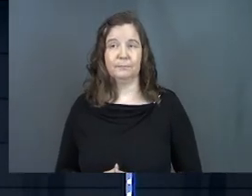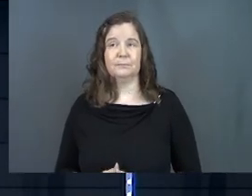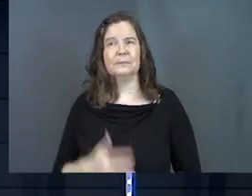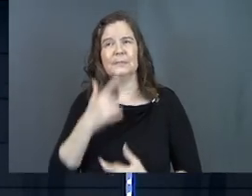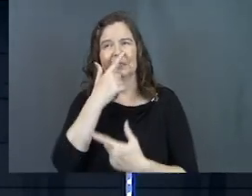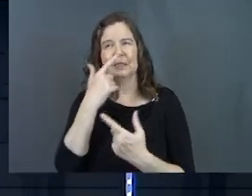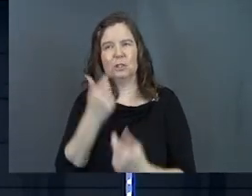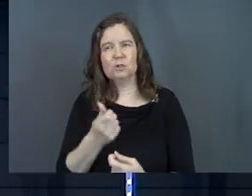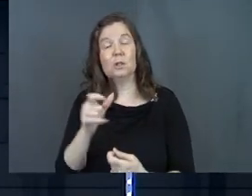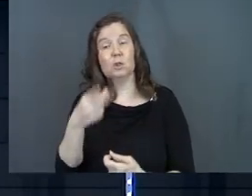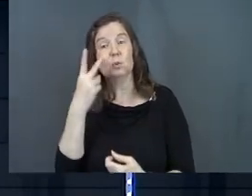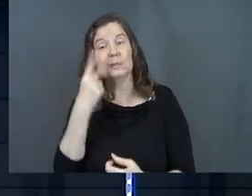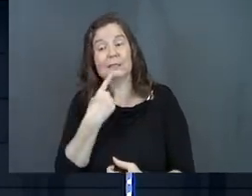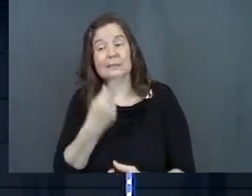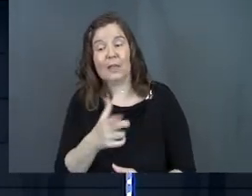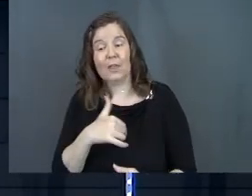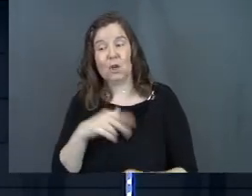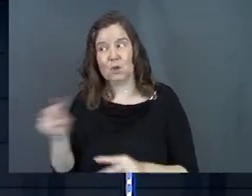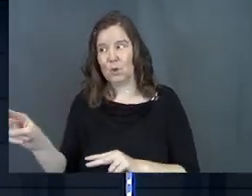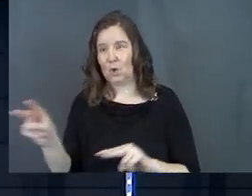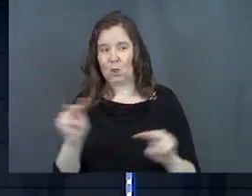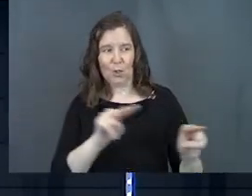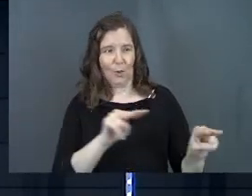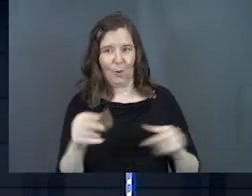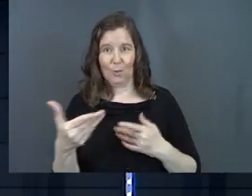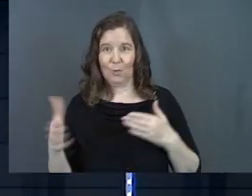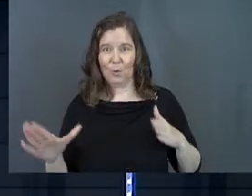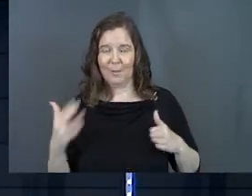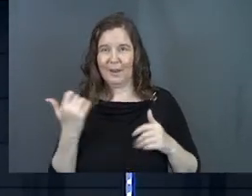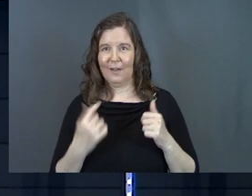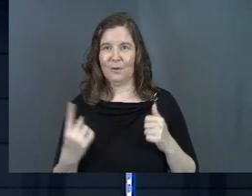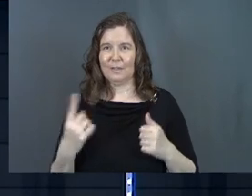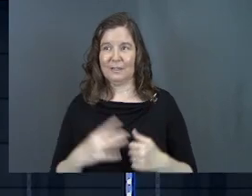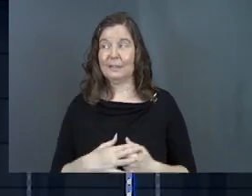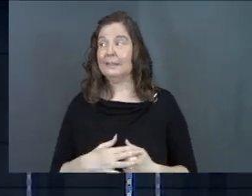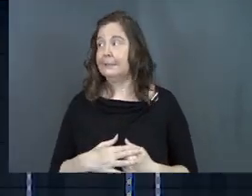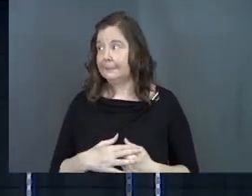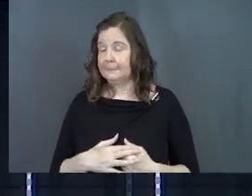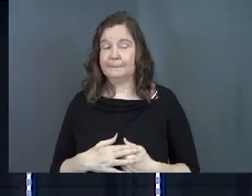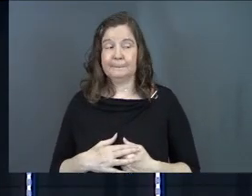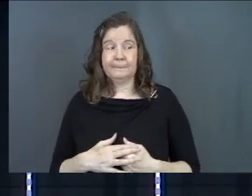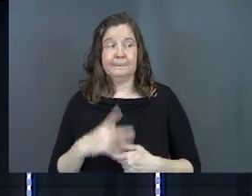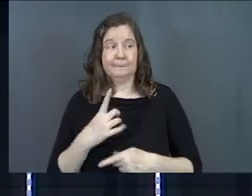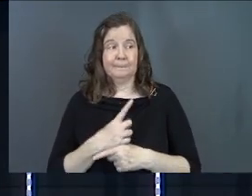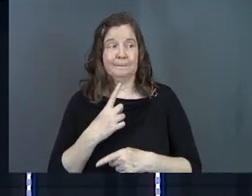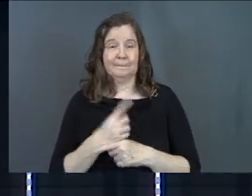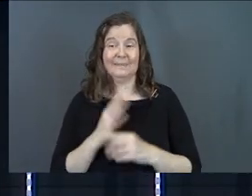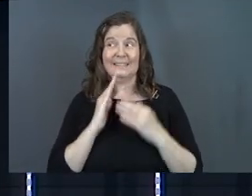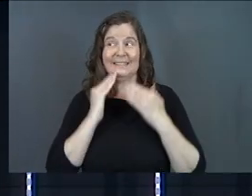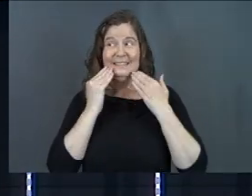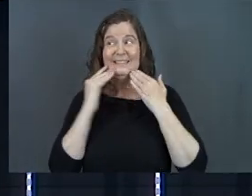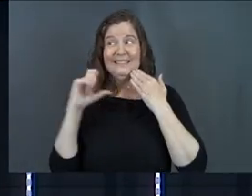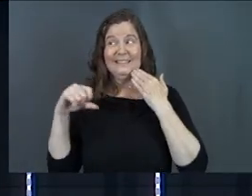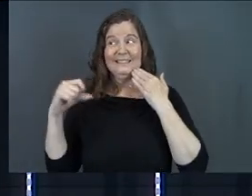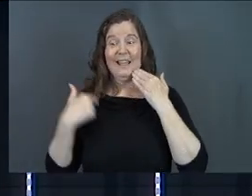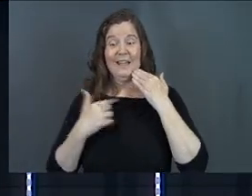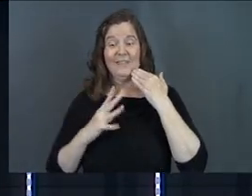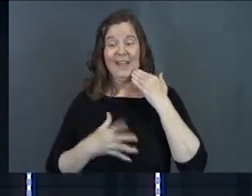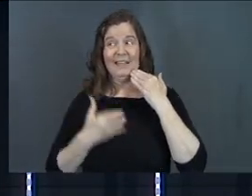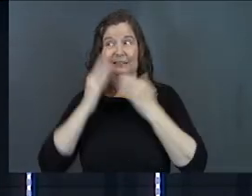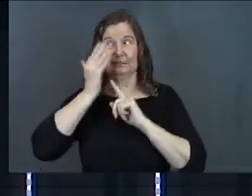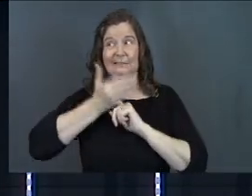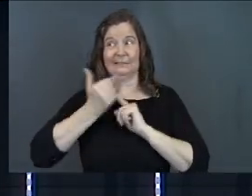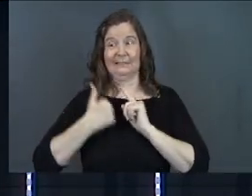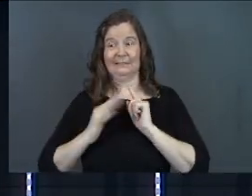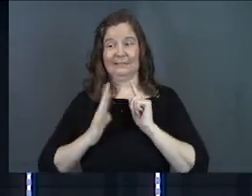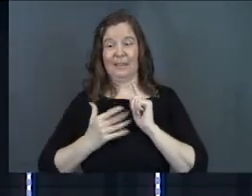And it's interesting. like, you can say that and you can look around a room like this and everybody's like, yeah, pastor, you're right. Yeah, pastor, big smile on our face. But I'm fine. But